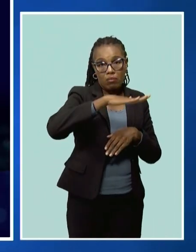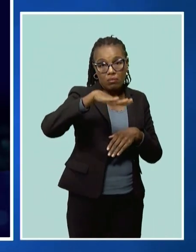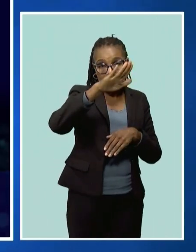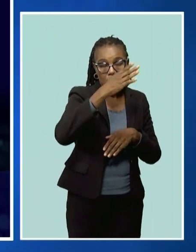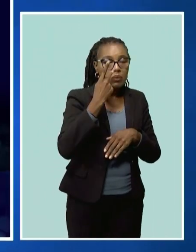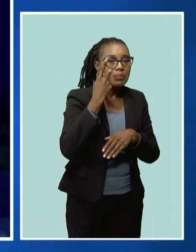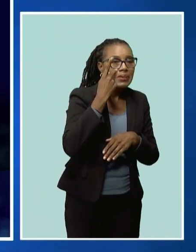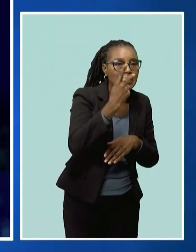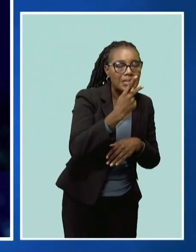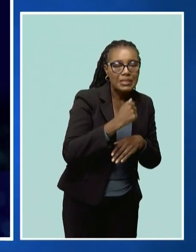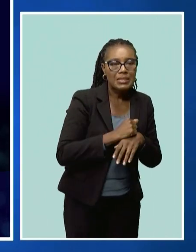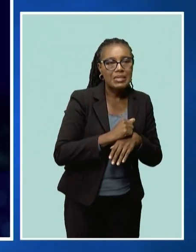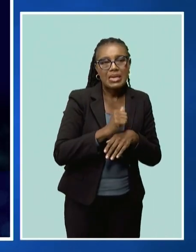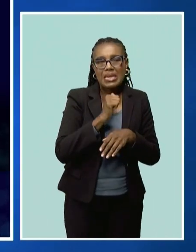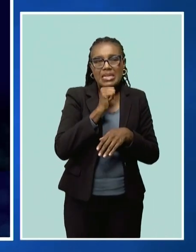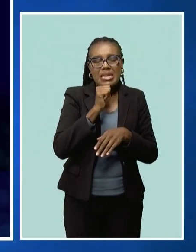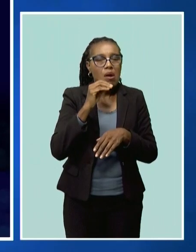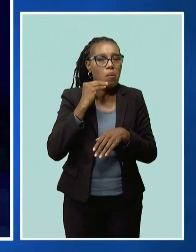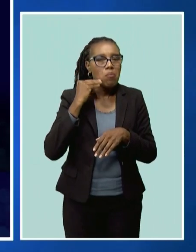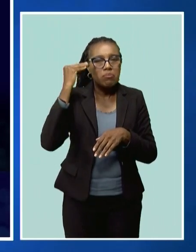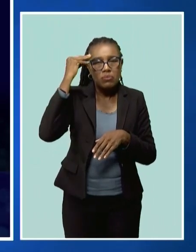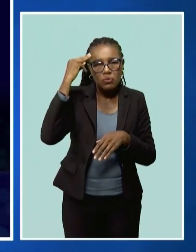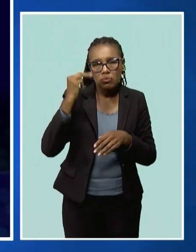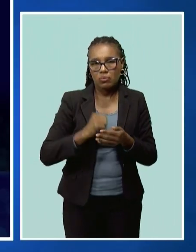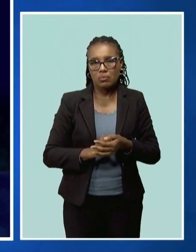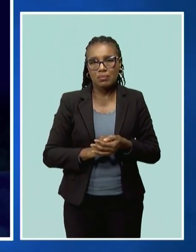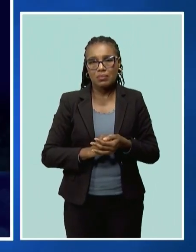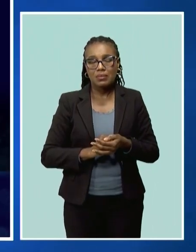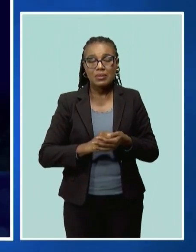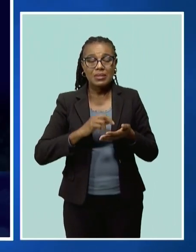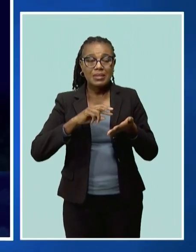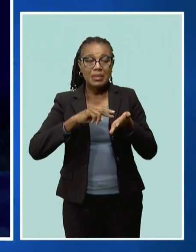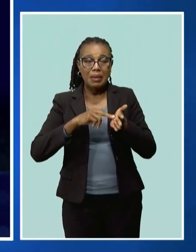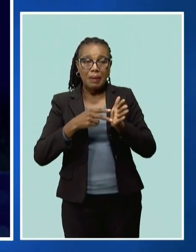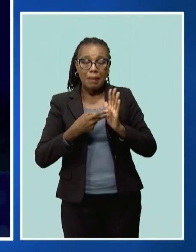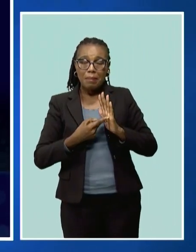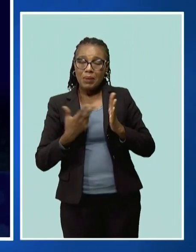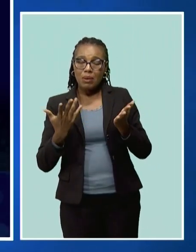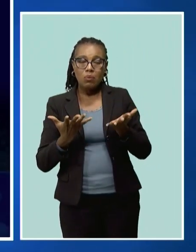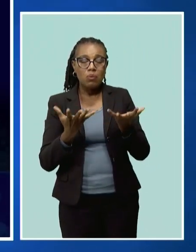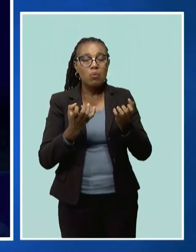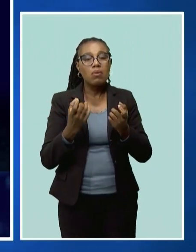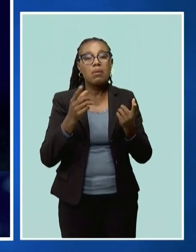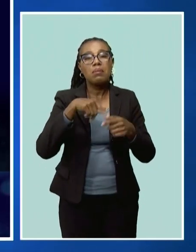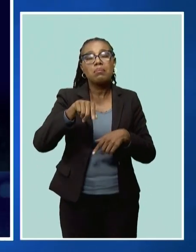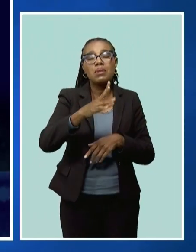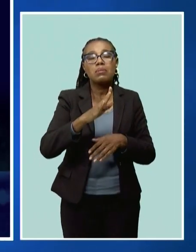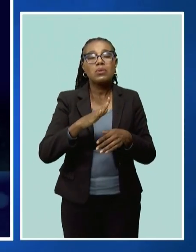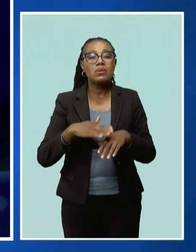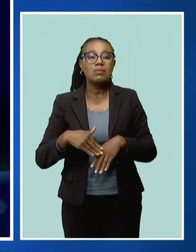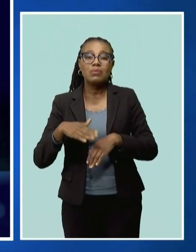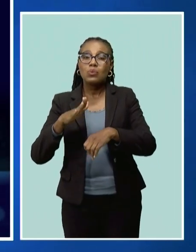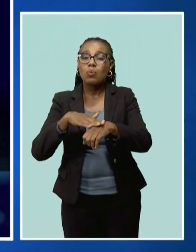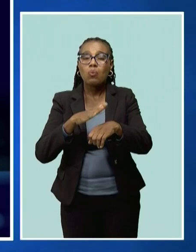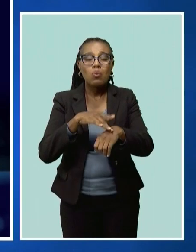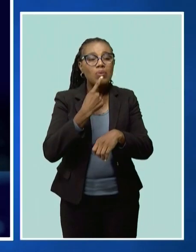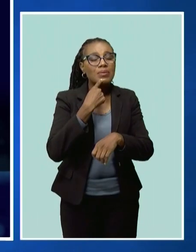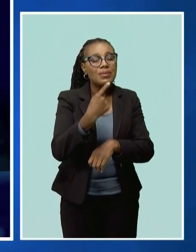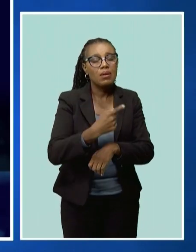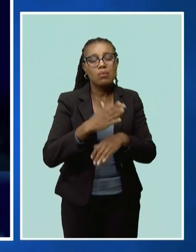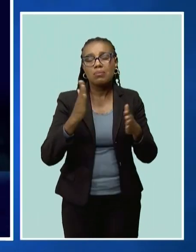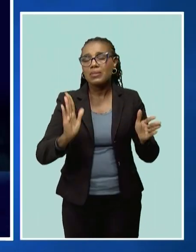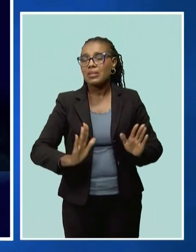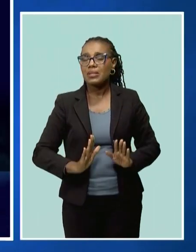that are not fully mature. So we really just want to urge the public to refrain